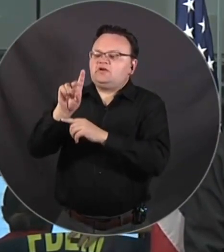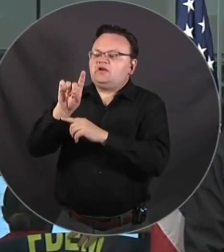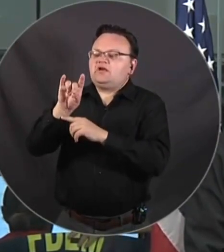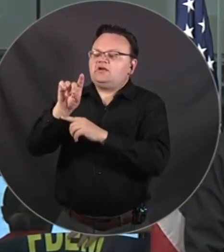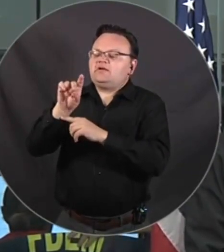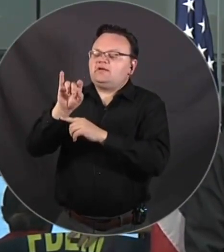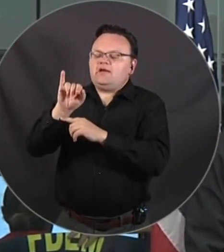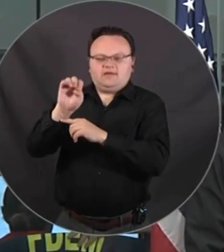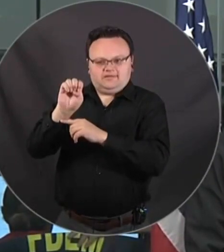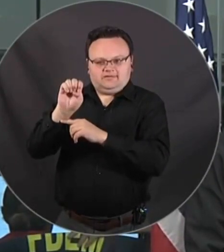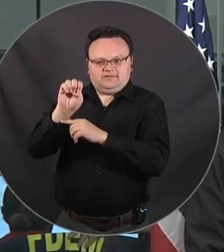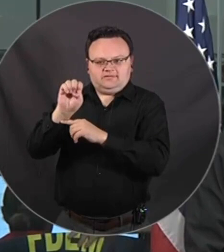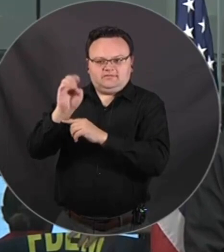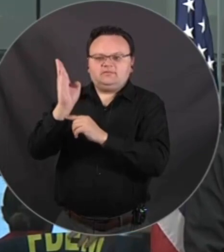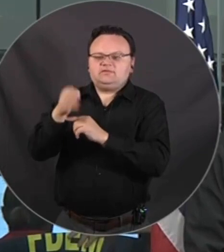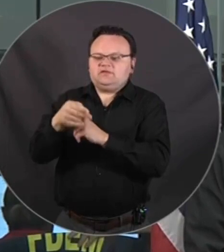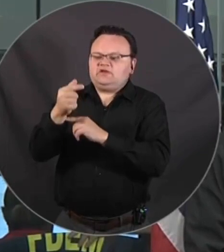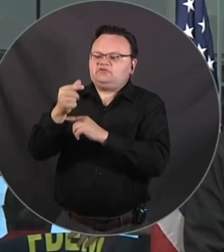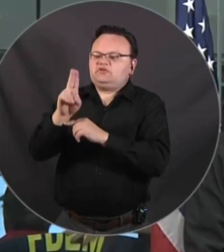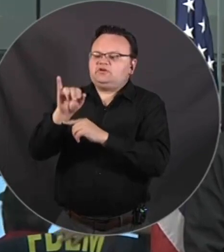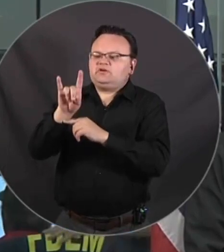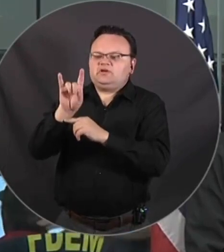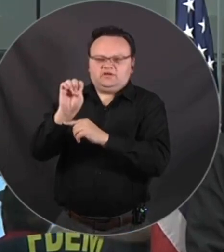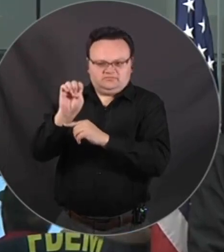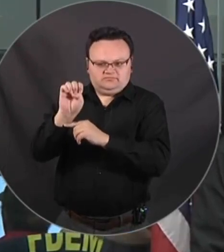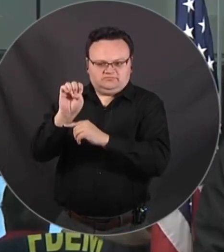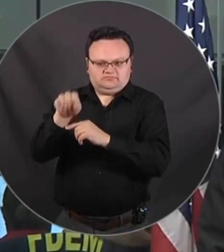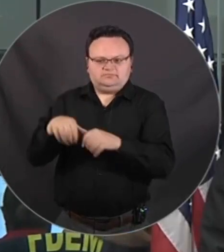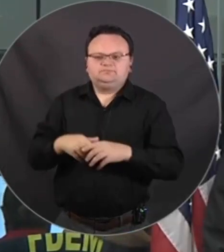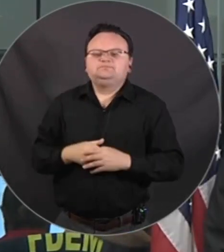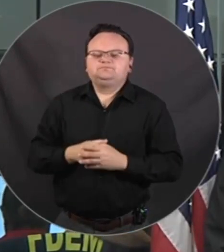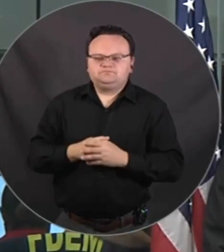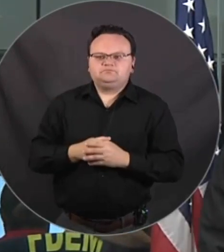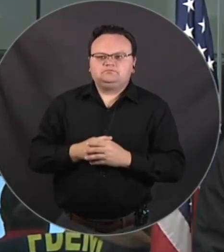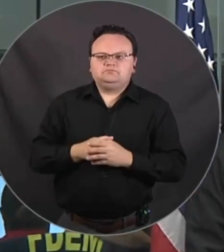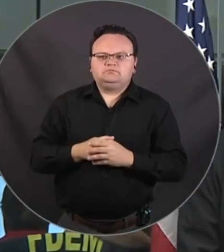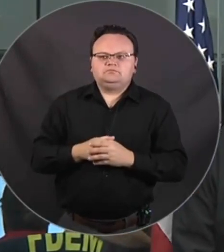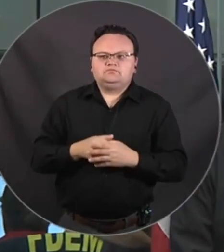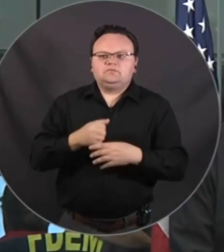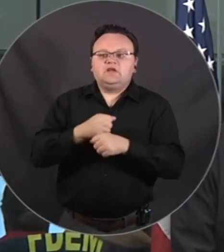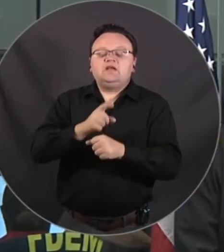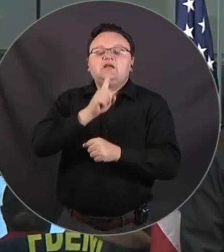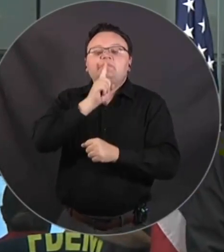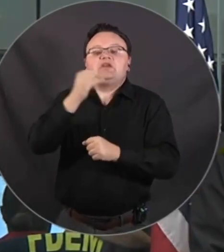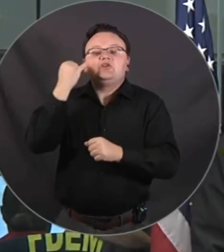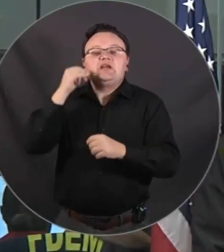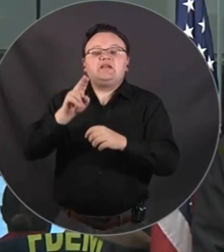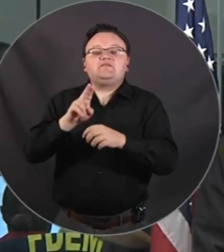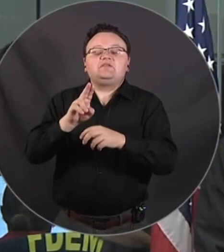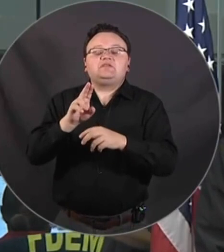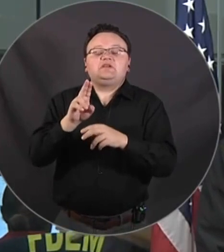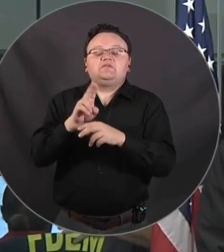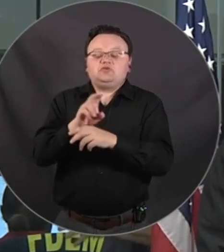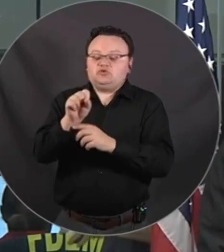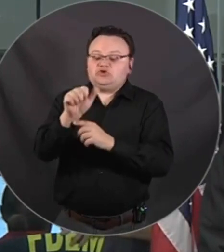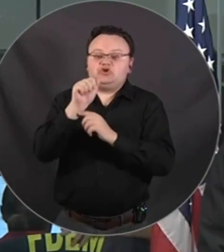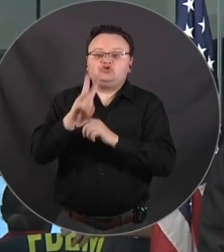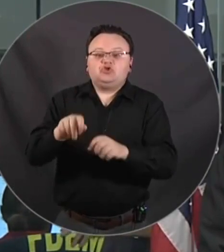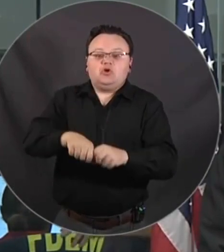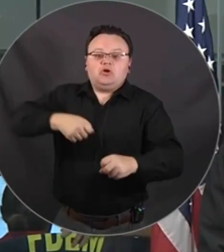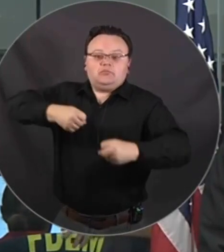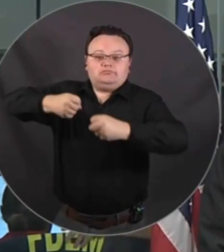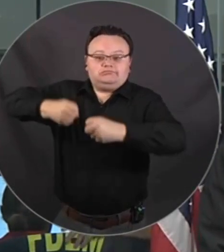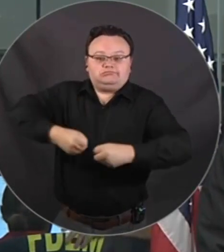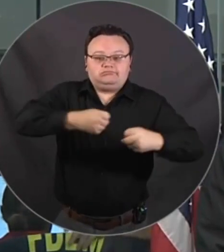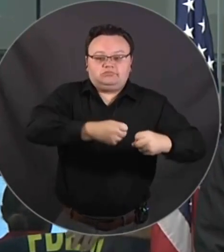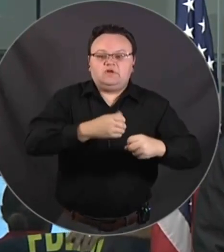tips that we want to ensure that you do. Please make sure that when you're operating a chainsaw, you're doing it safely. Please make sure you're wearing goggles.